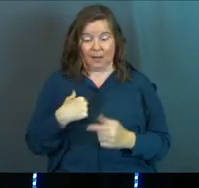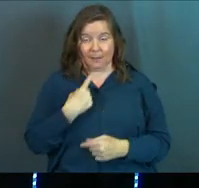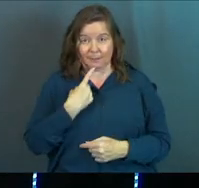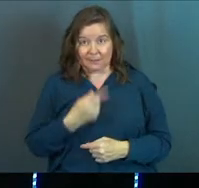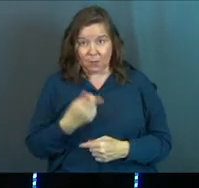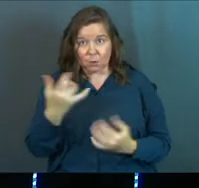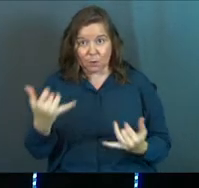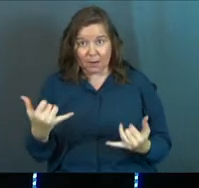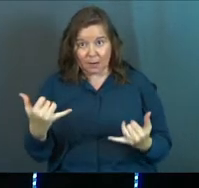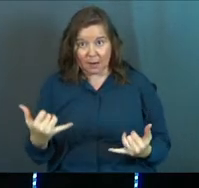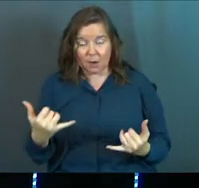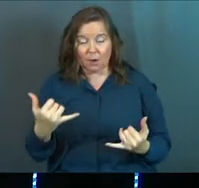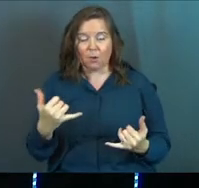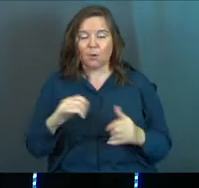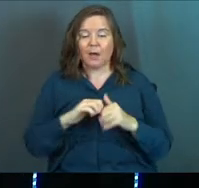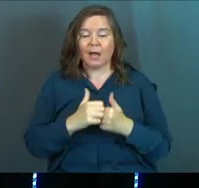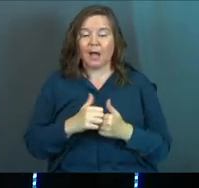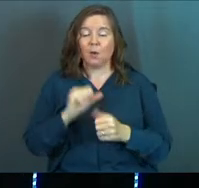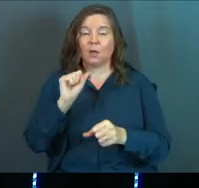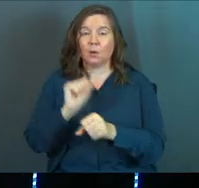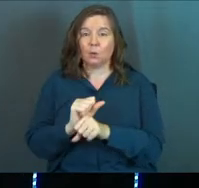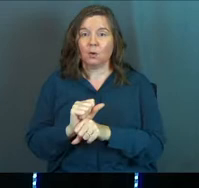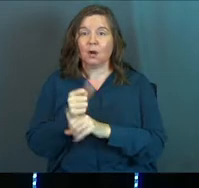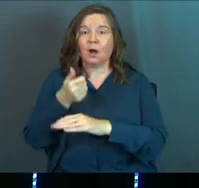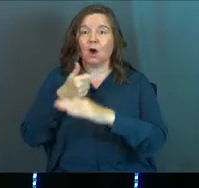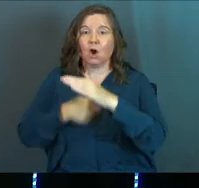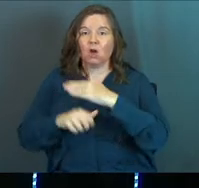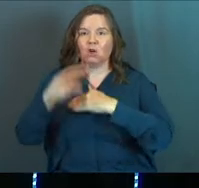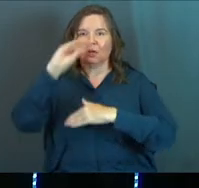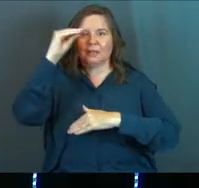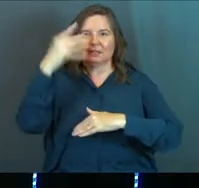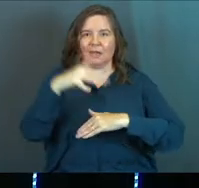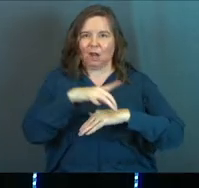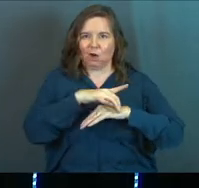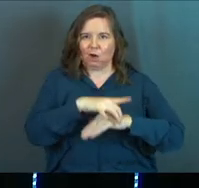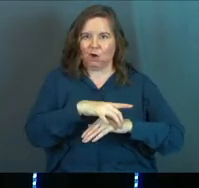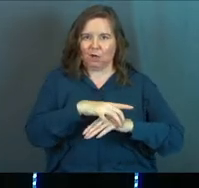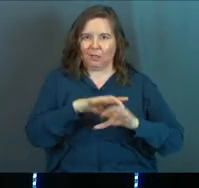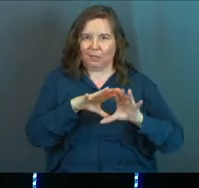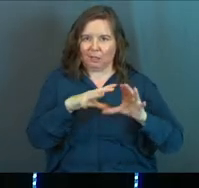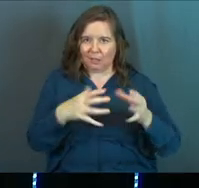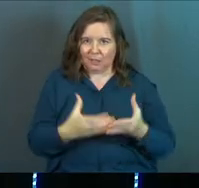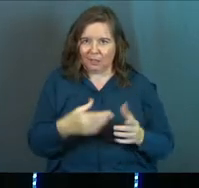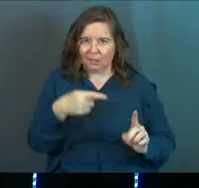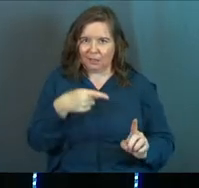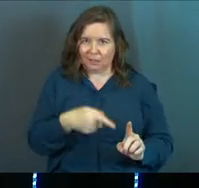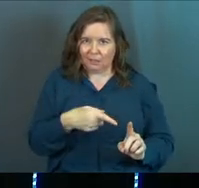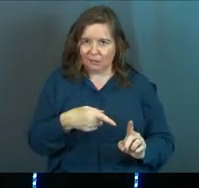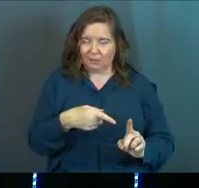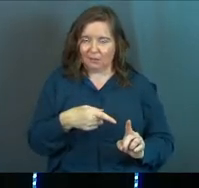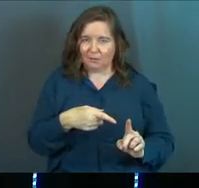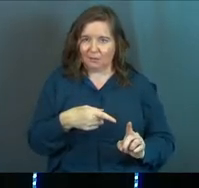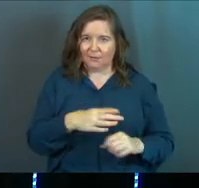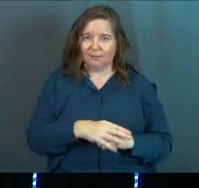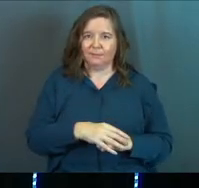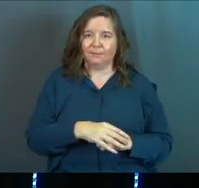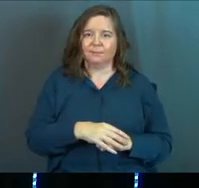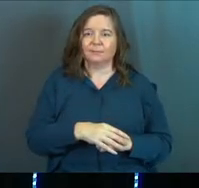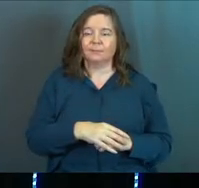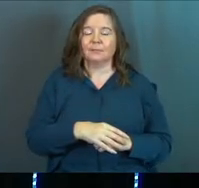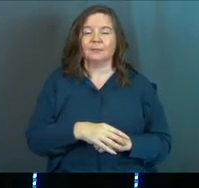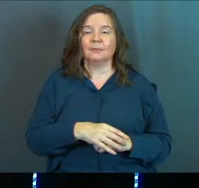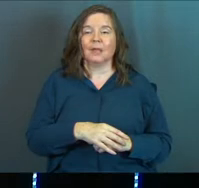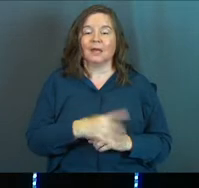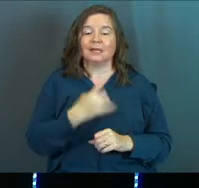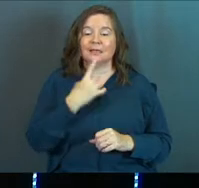I'm telling you right now is how it works under the sun, how it works on planet earth. And